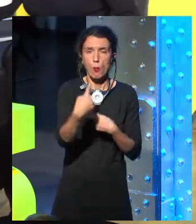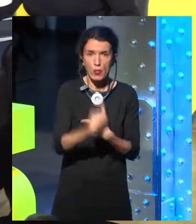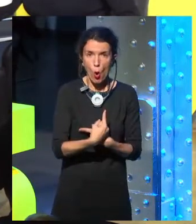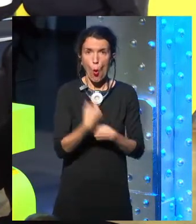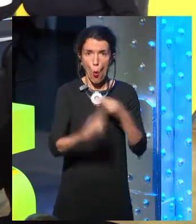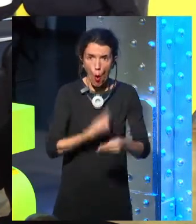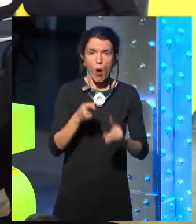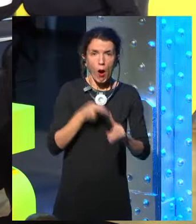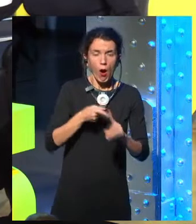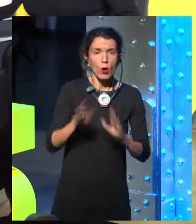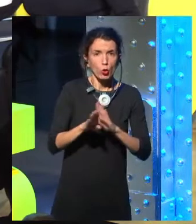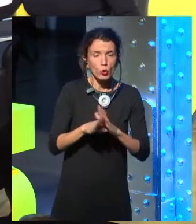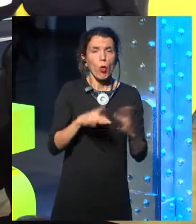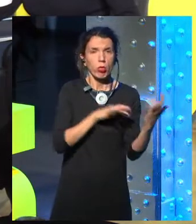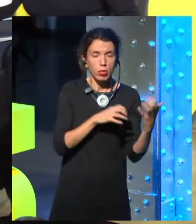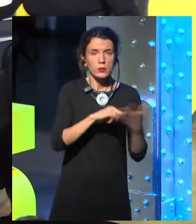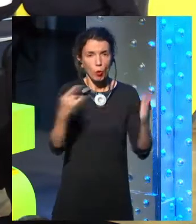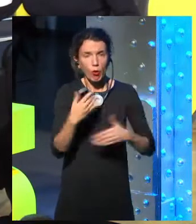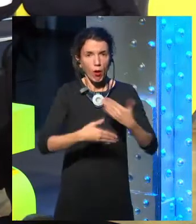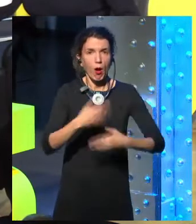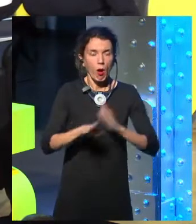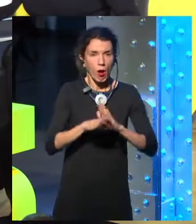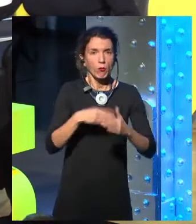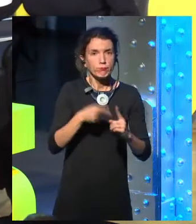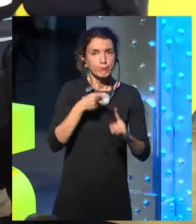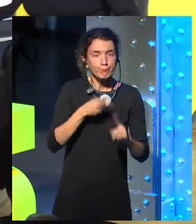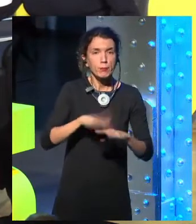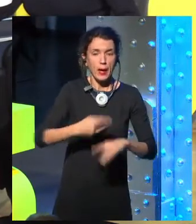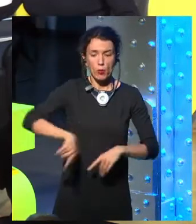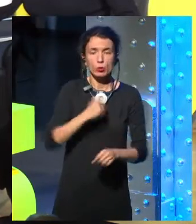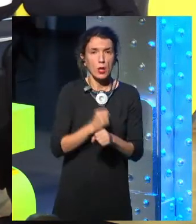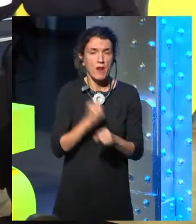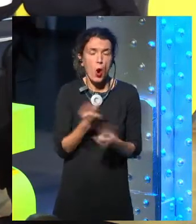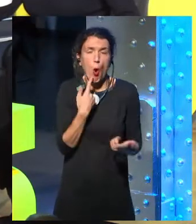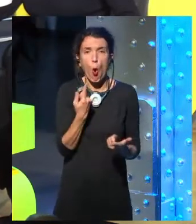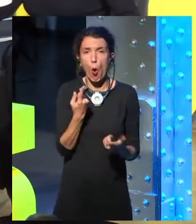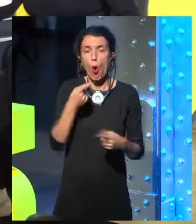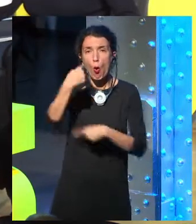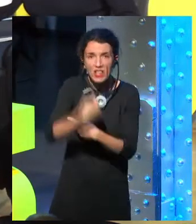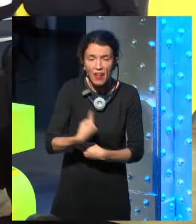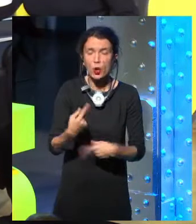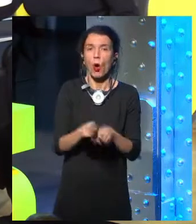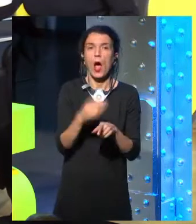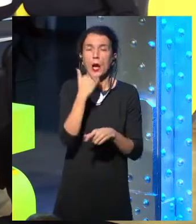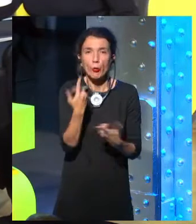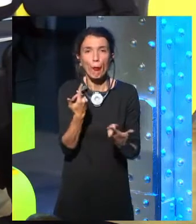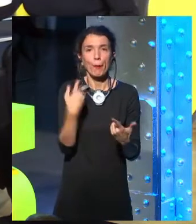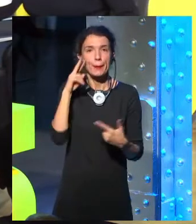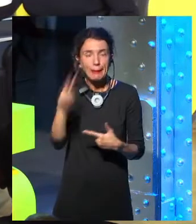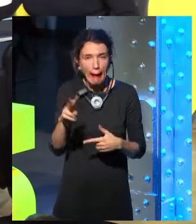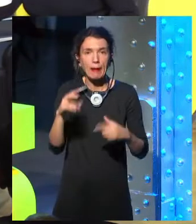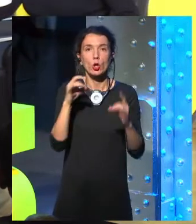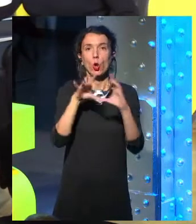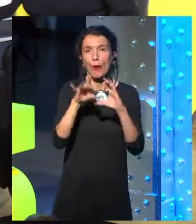which is why FaceTime is really nice because you see a person and you feel like you're a little bit there. That's